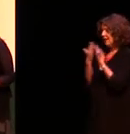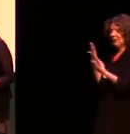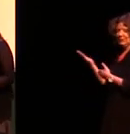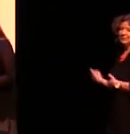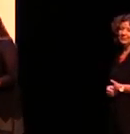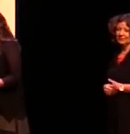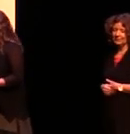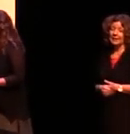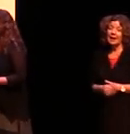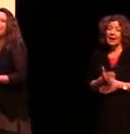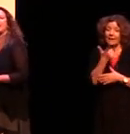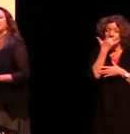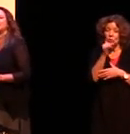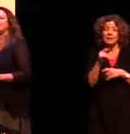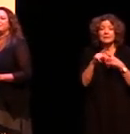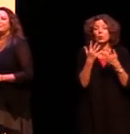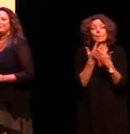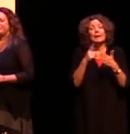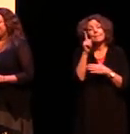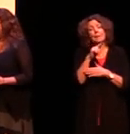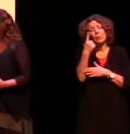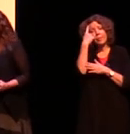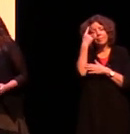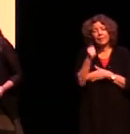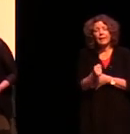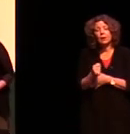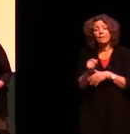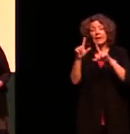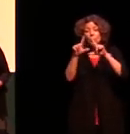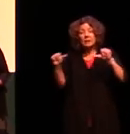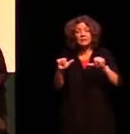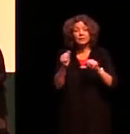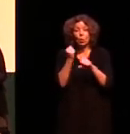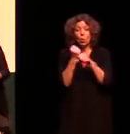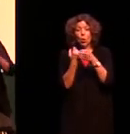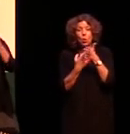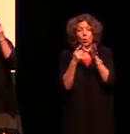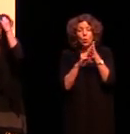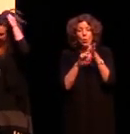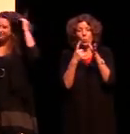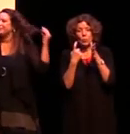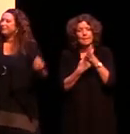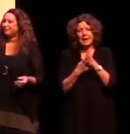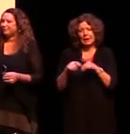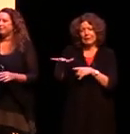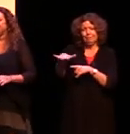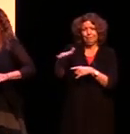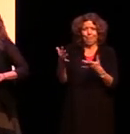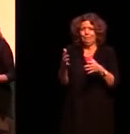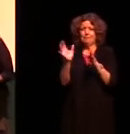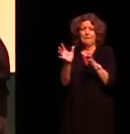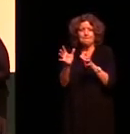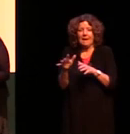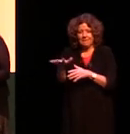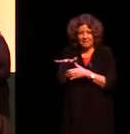so there are still many people who think of linguistics or grammar as an arid field but i i